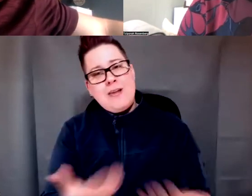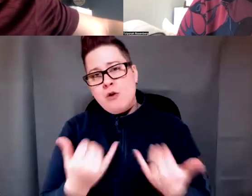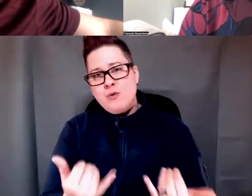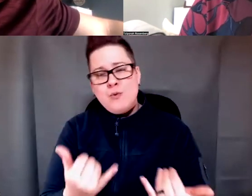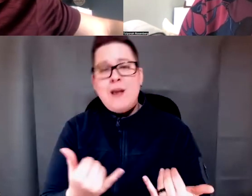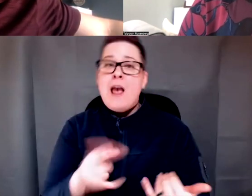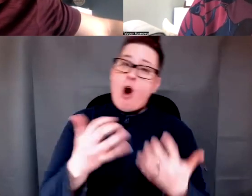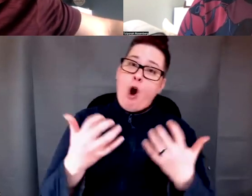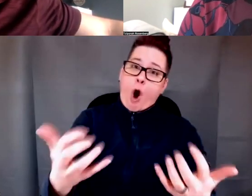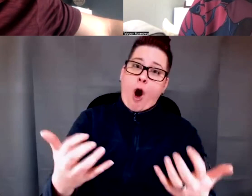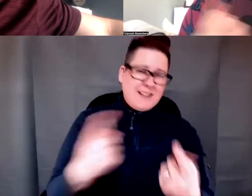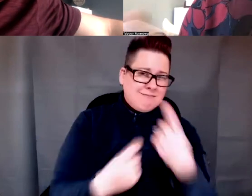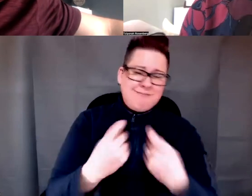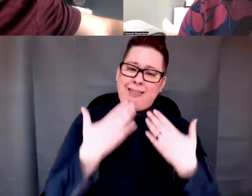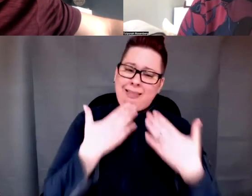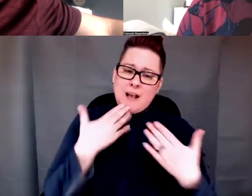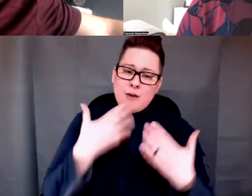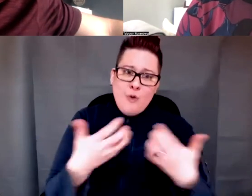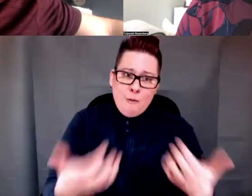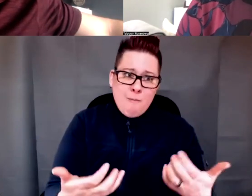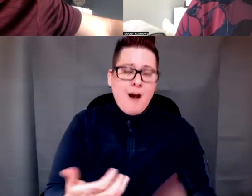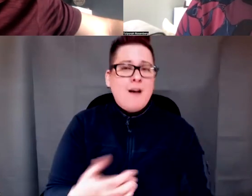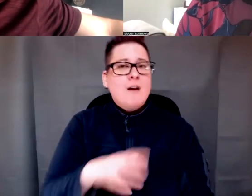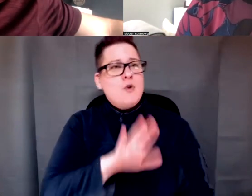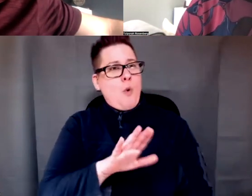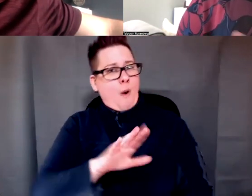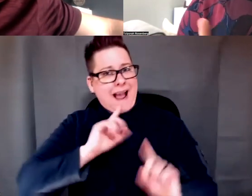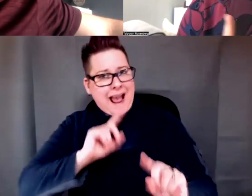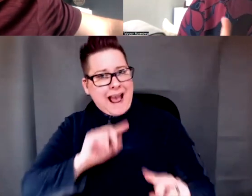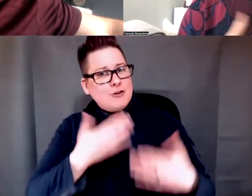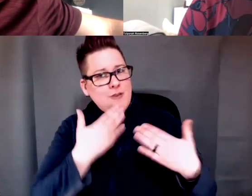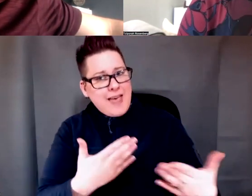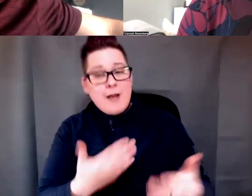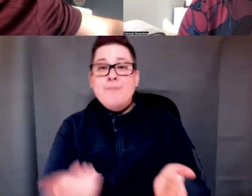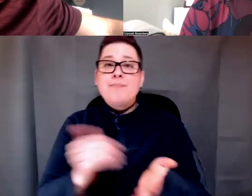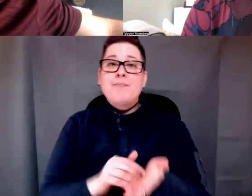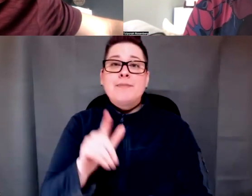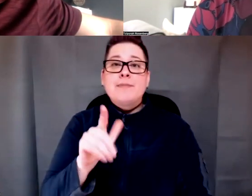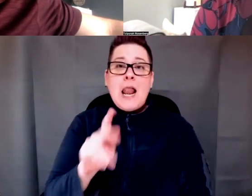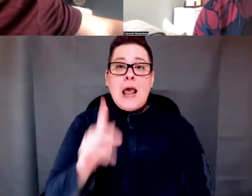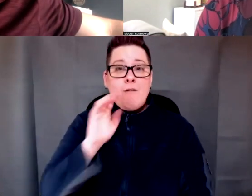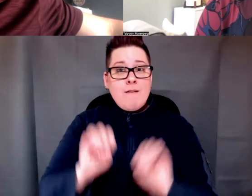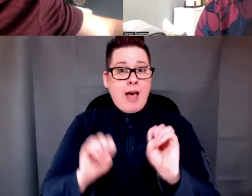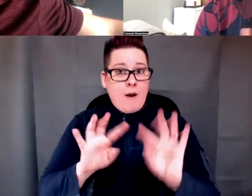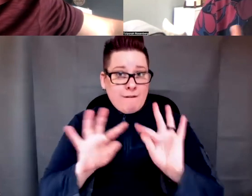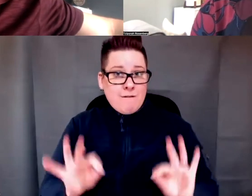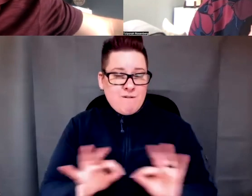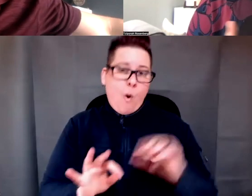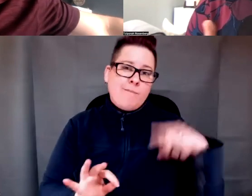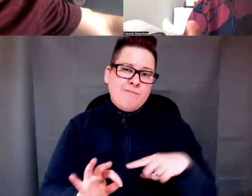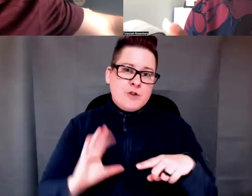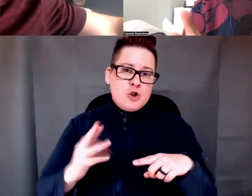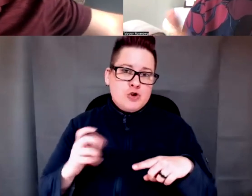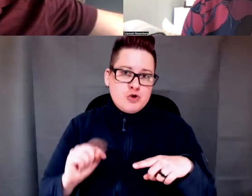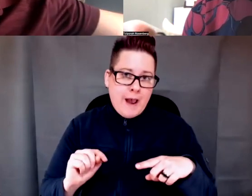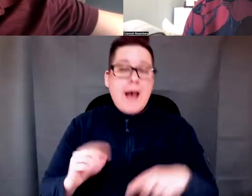you to our audience for the questions. Thank you for your gracious responses. Um, again, the link to the evaluation form is in the chat. And for those of